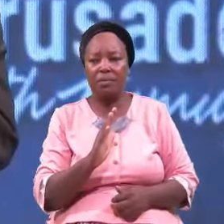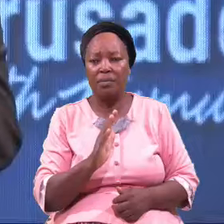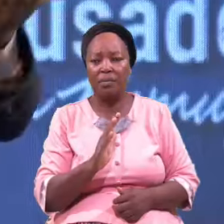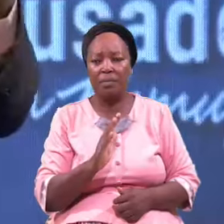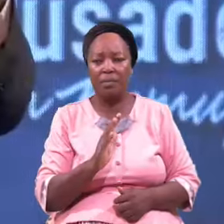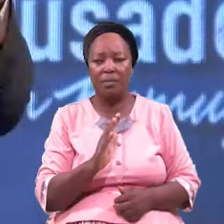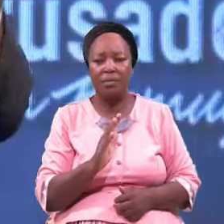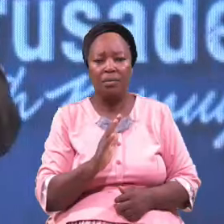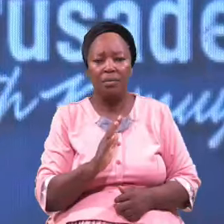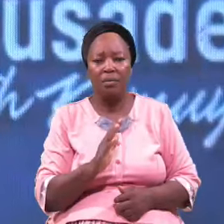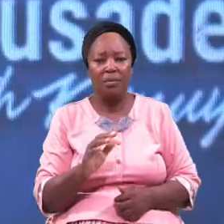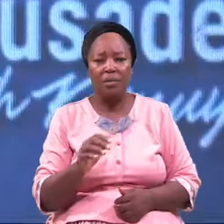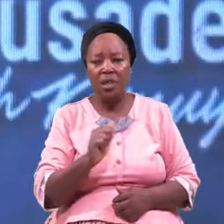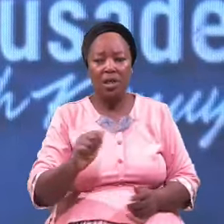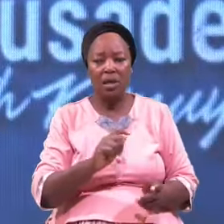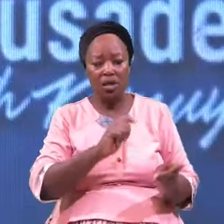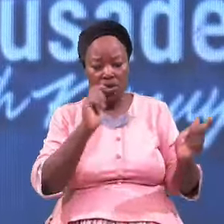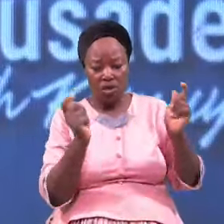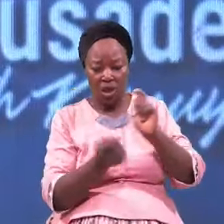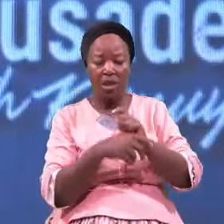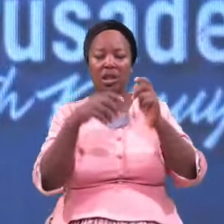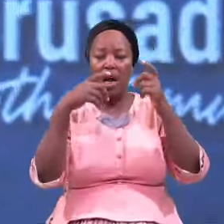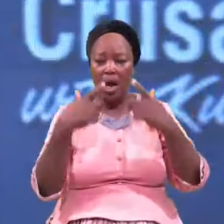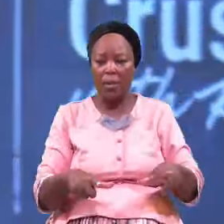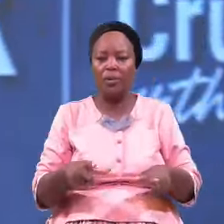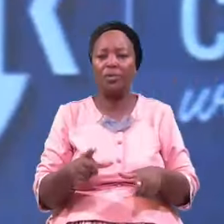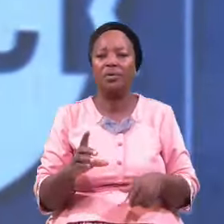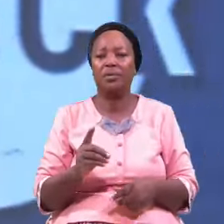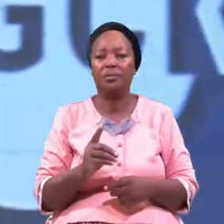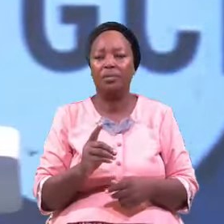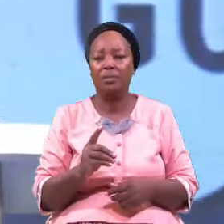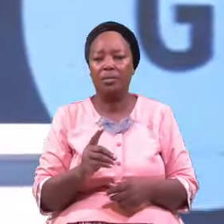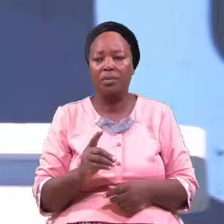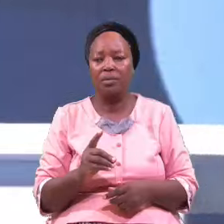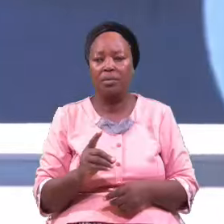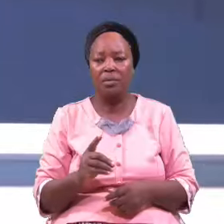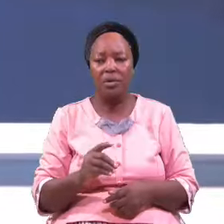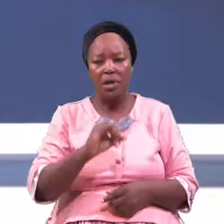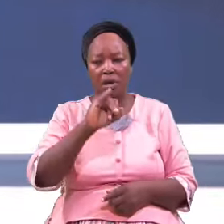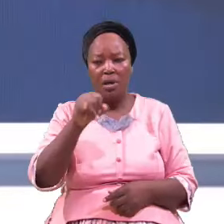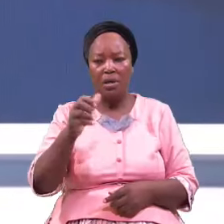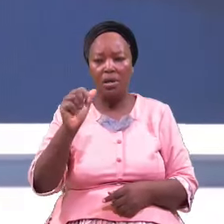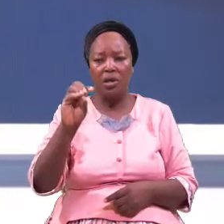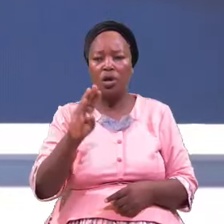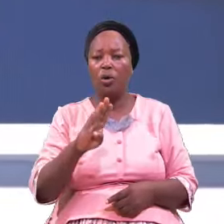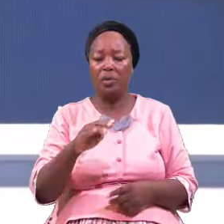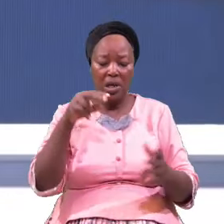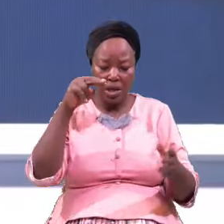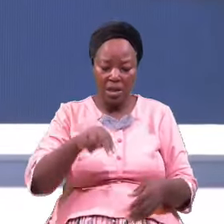A Change Was Taking Place Jacob Needed A Change